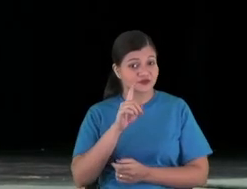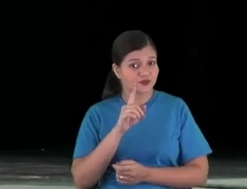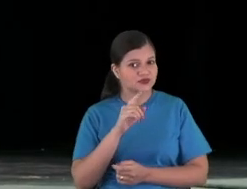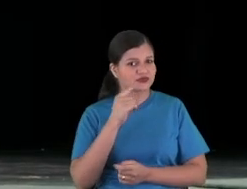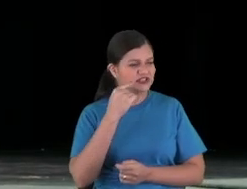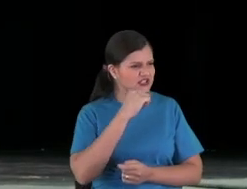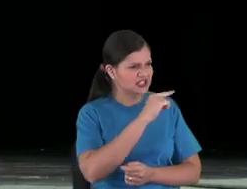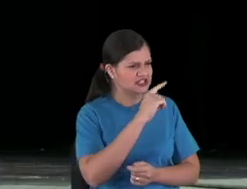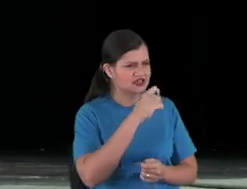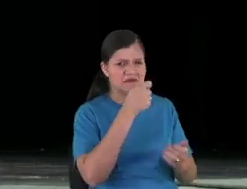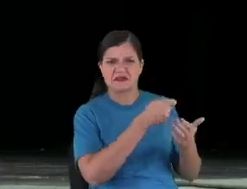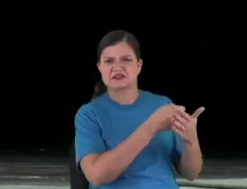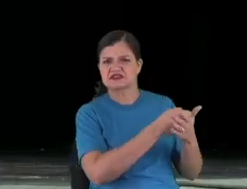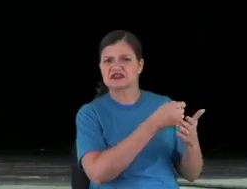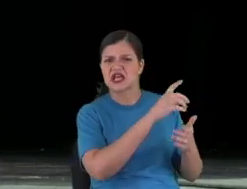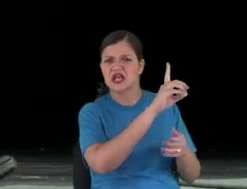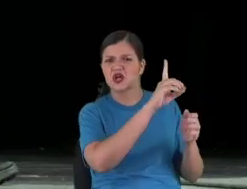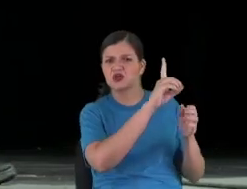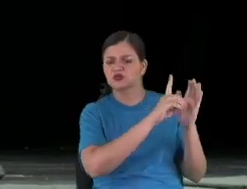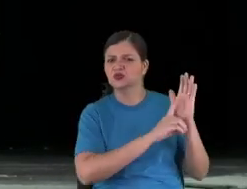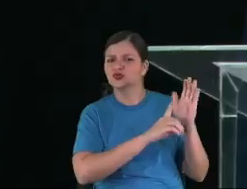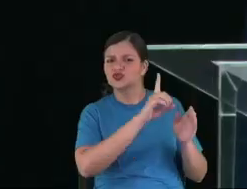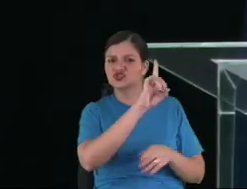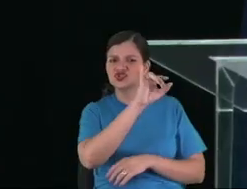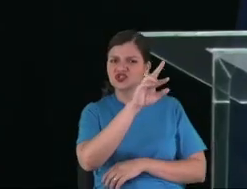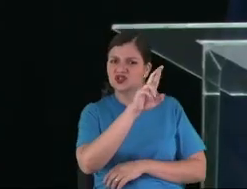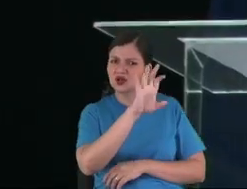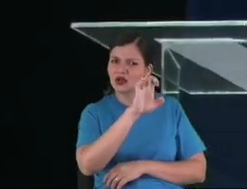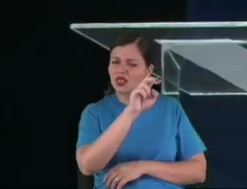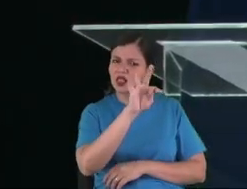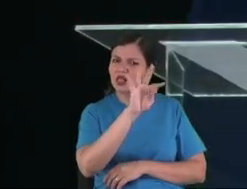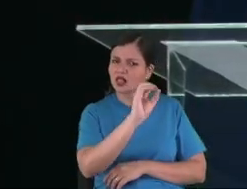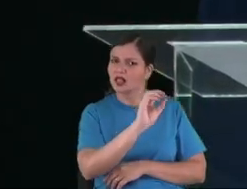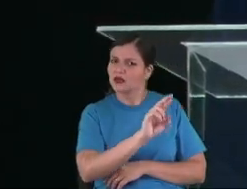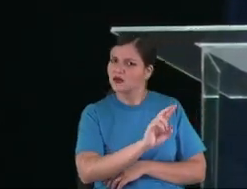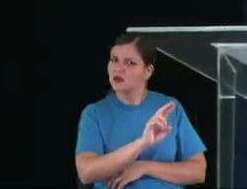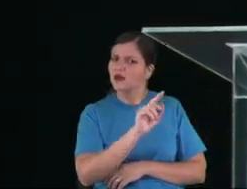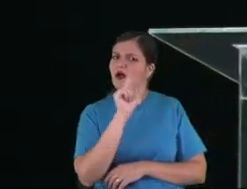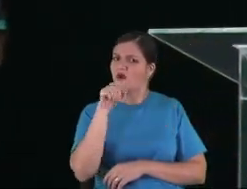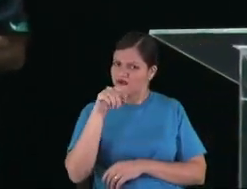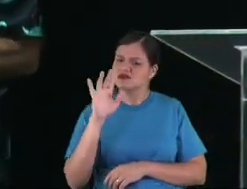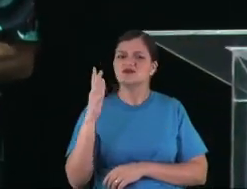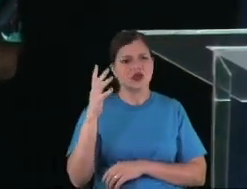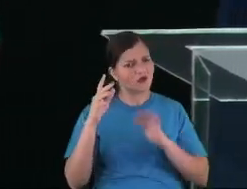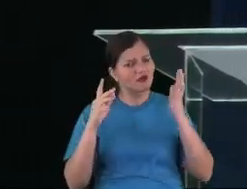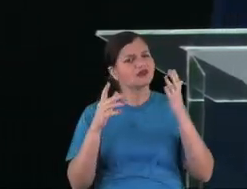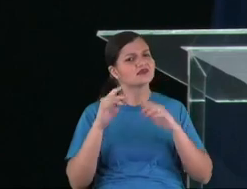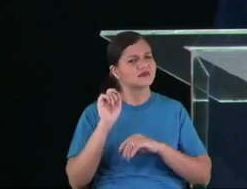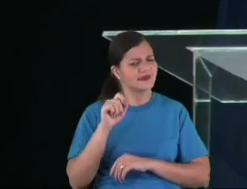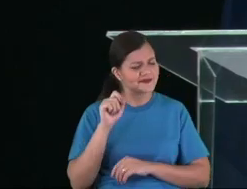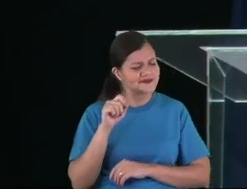You don't say bad words to principal. It happens a lot in our society.